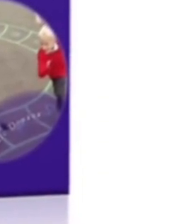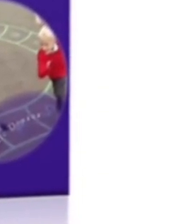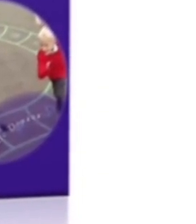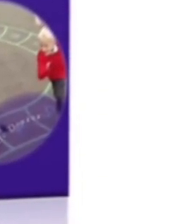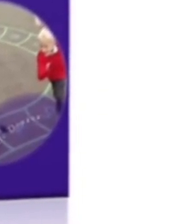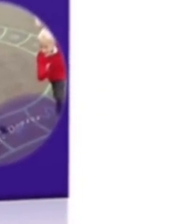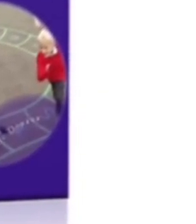lción